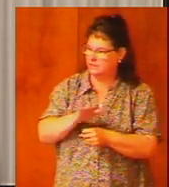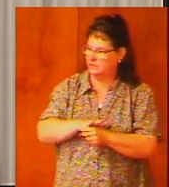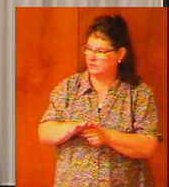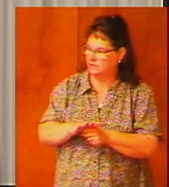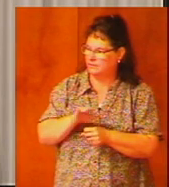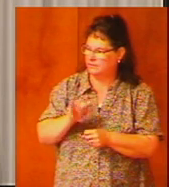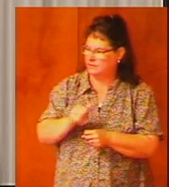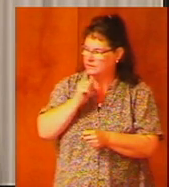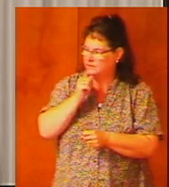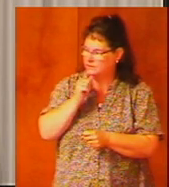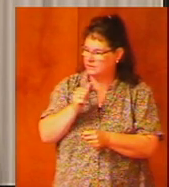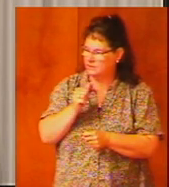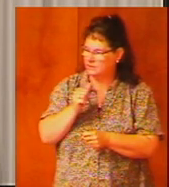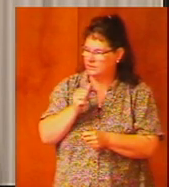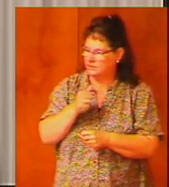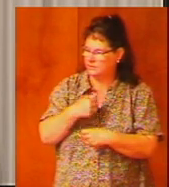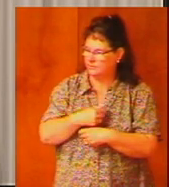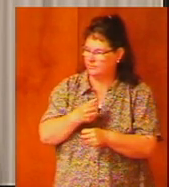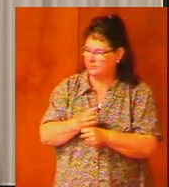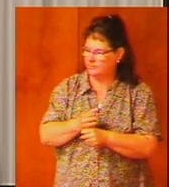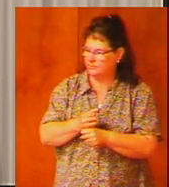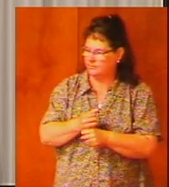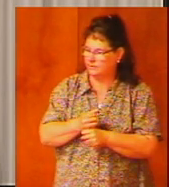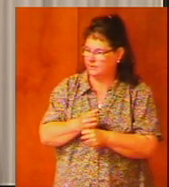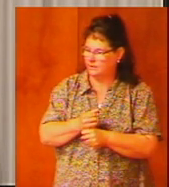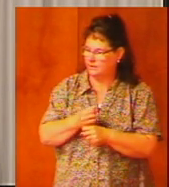that's not going to get the job done